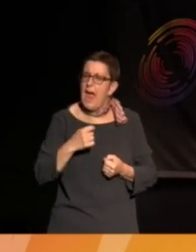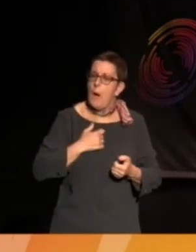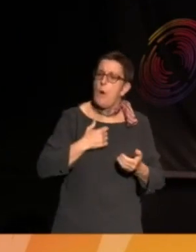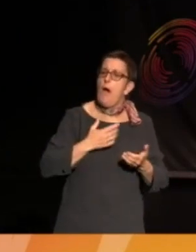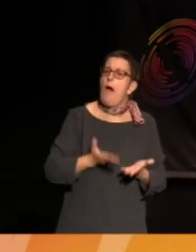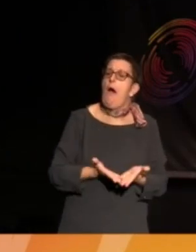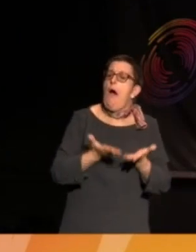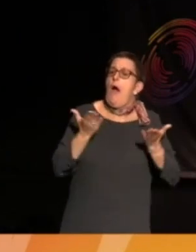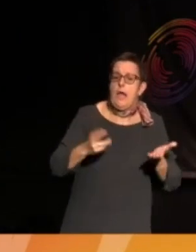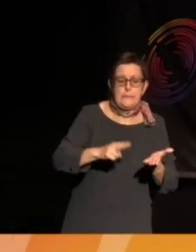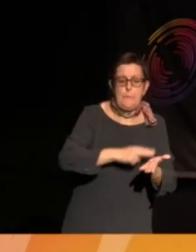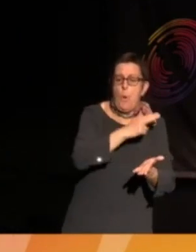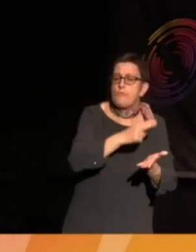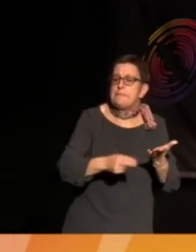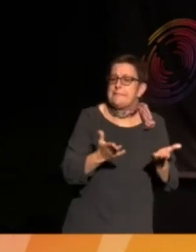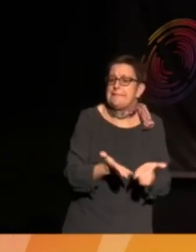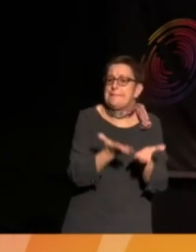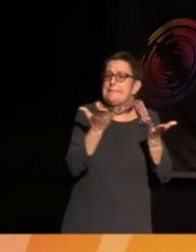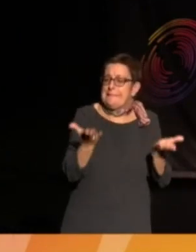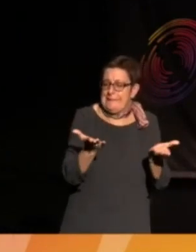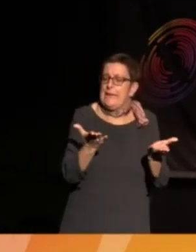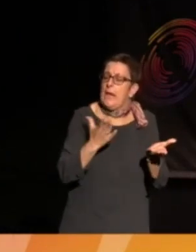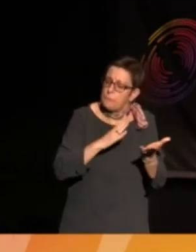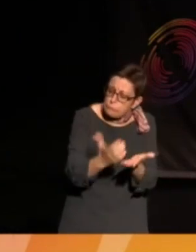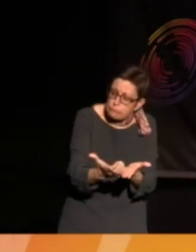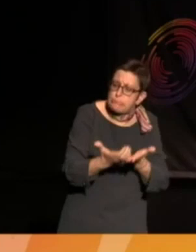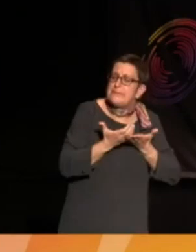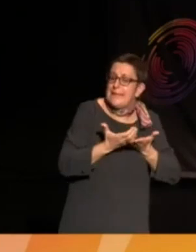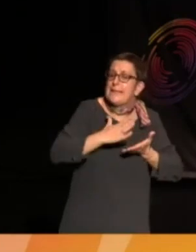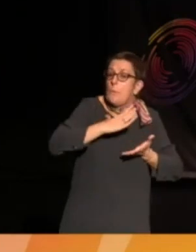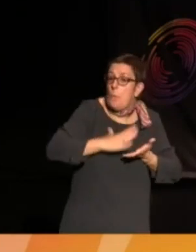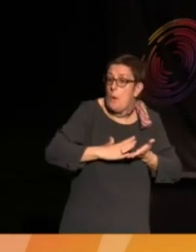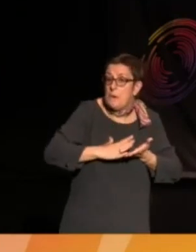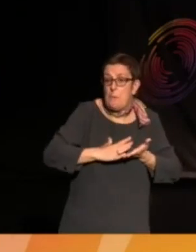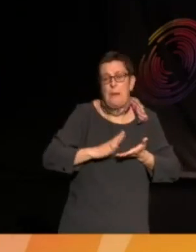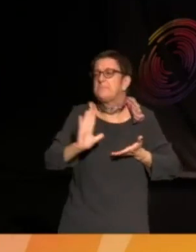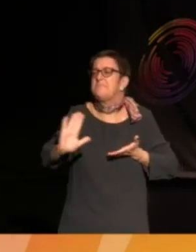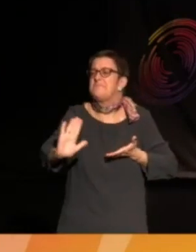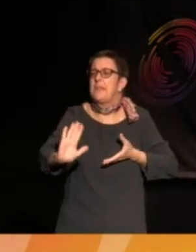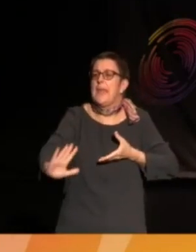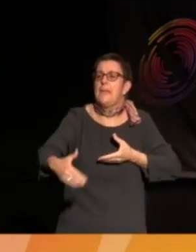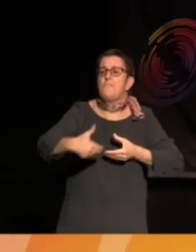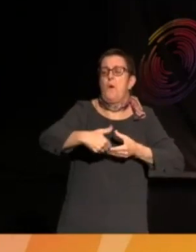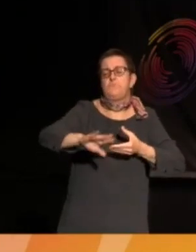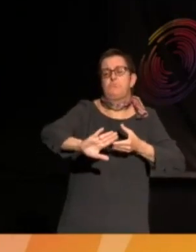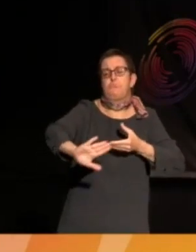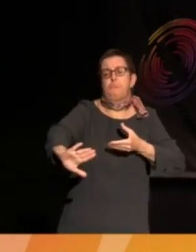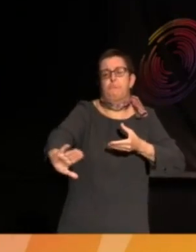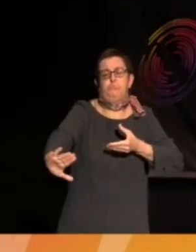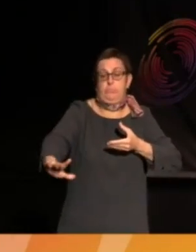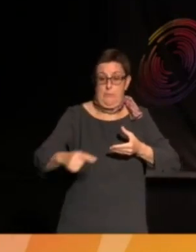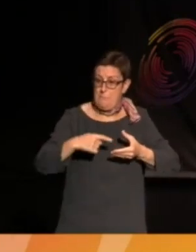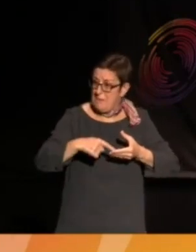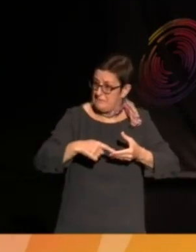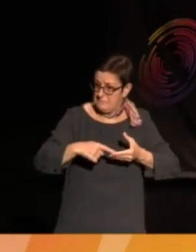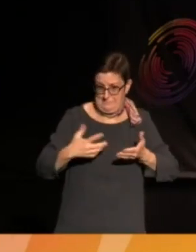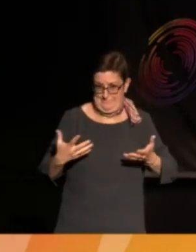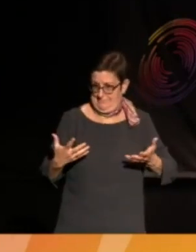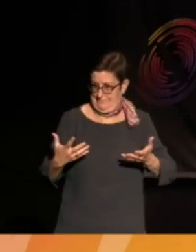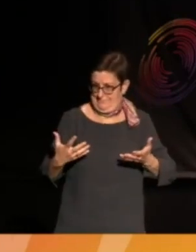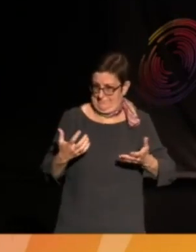You know, I mean, that is the thing. We have to get involved in order to protect the democracies that we've fought for. So we